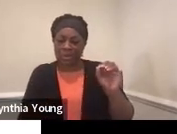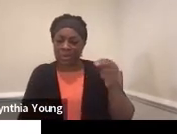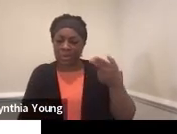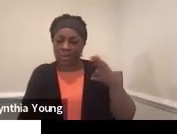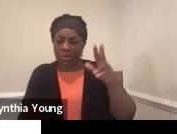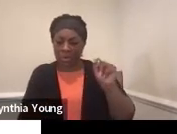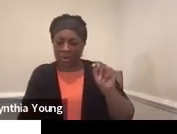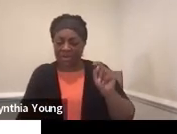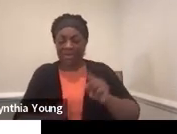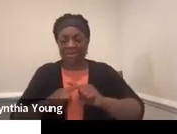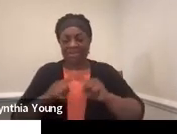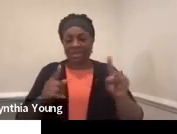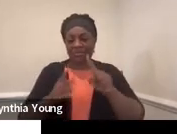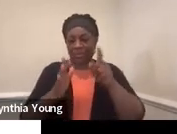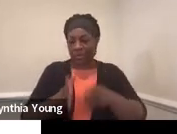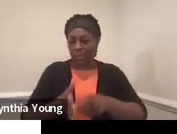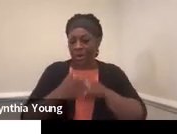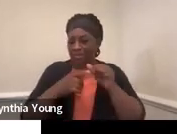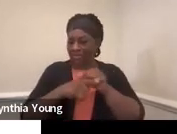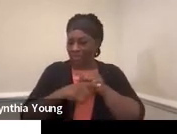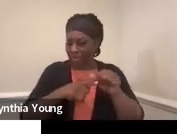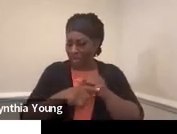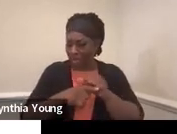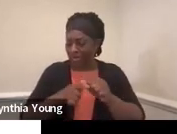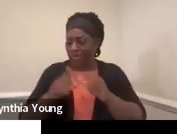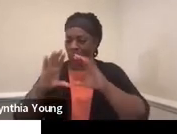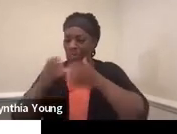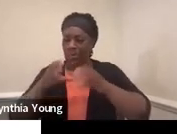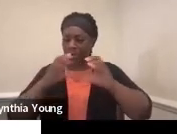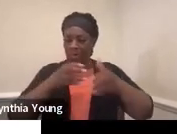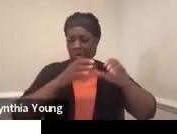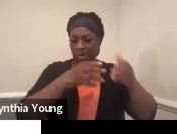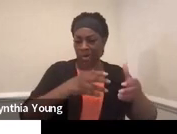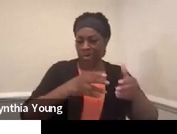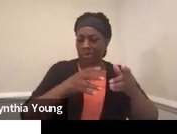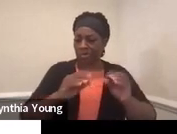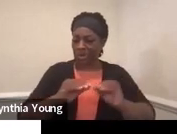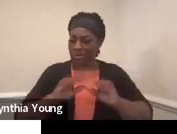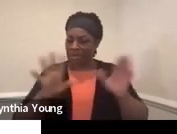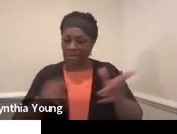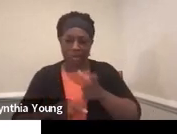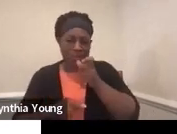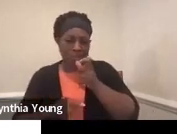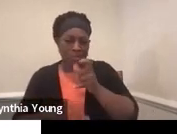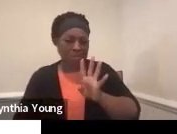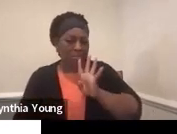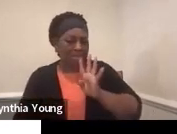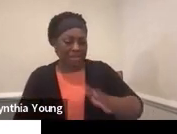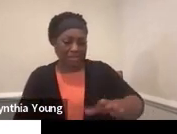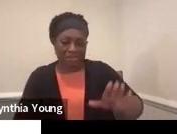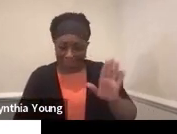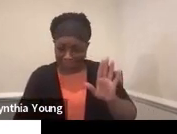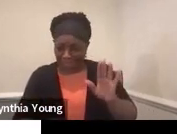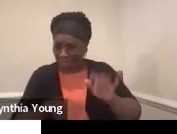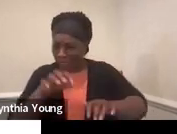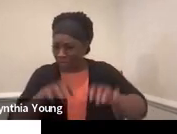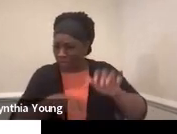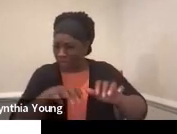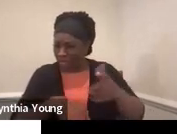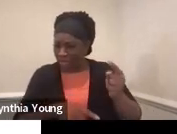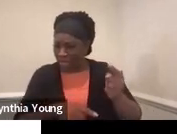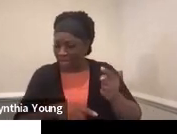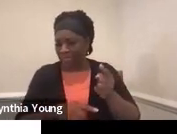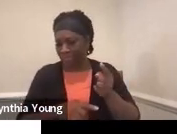et cetera, and we're doing some pre-training, and we want to keep track of what districts have attended.